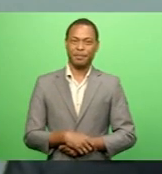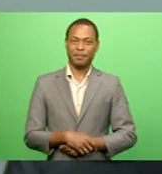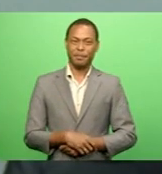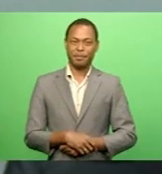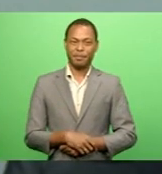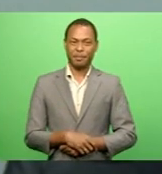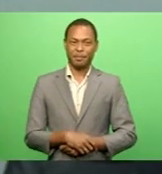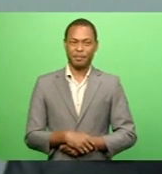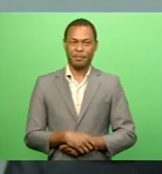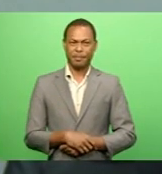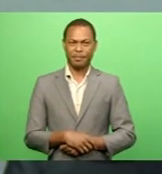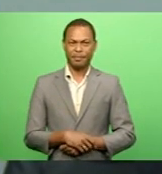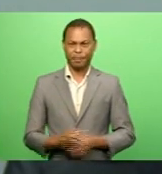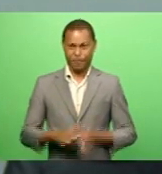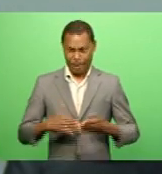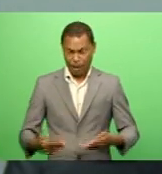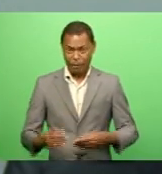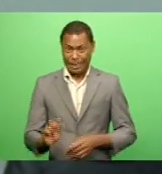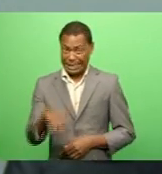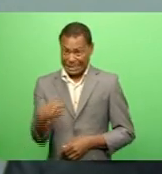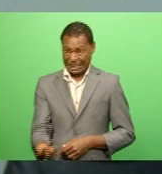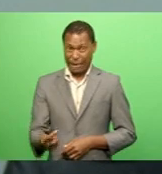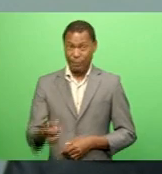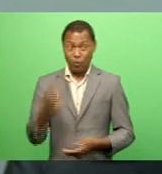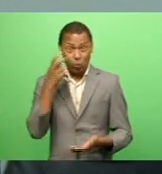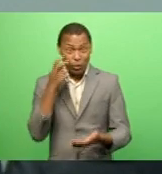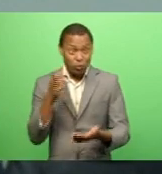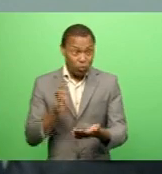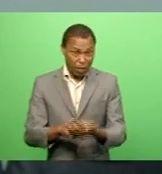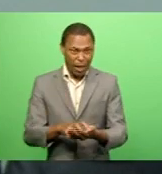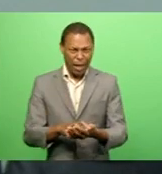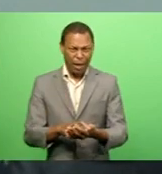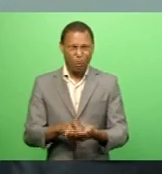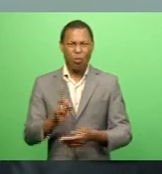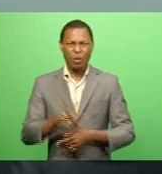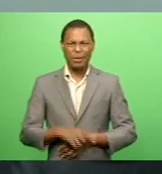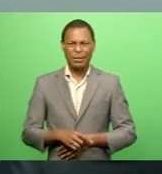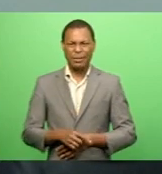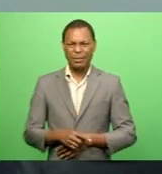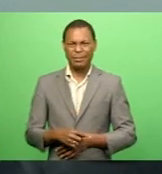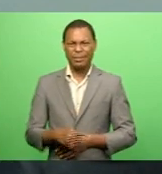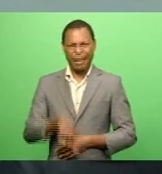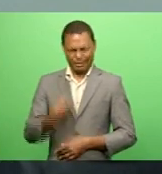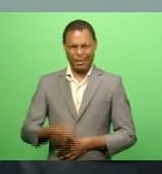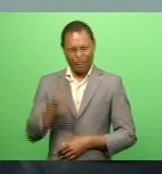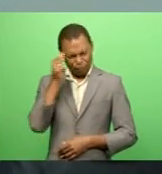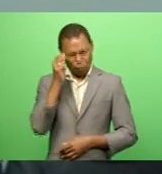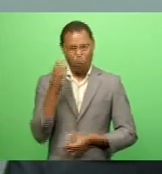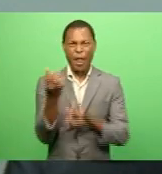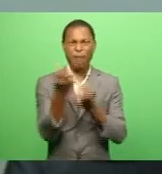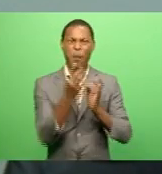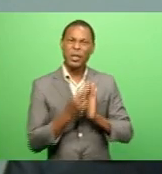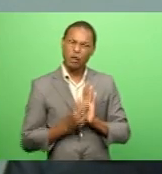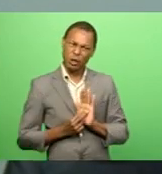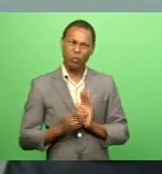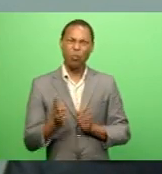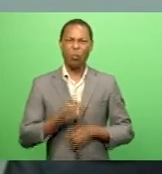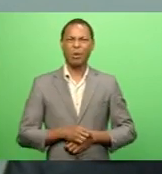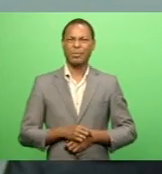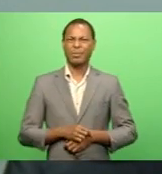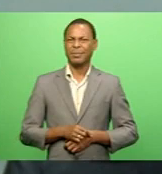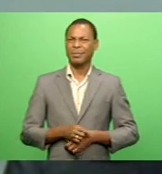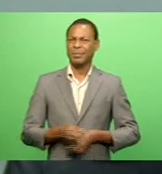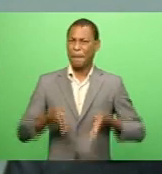Now, self-registration can be easily done if individuals know a few information And these informations are the birth registration number